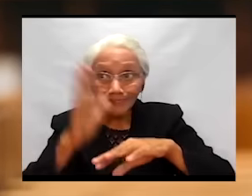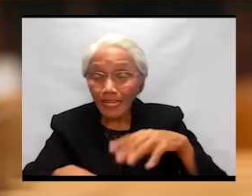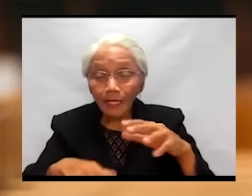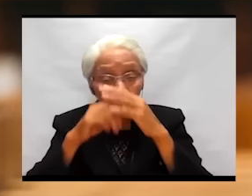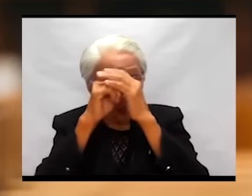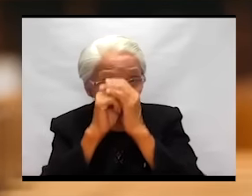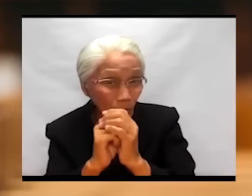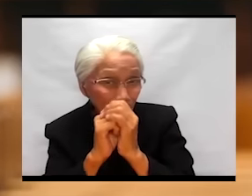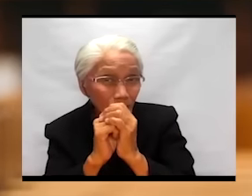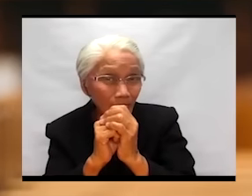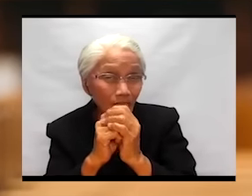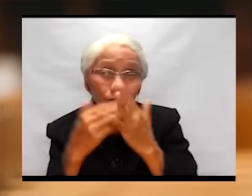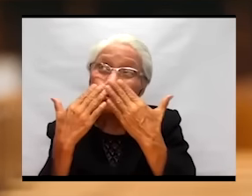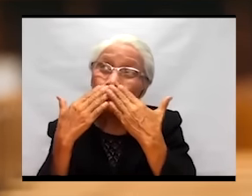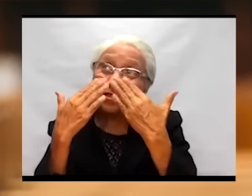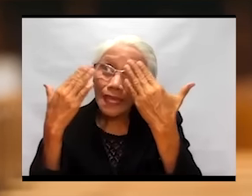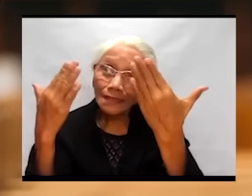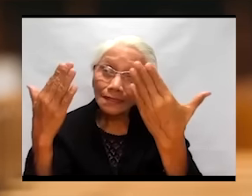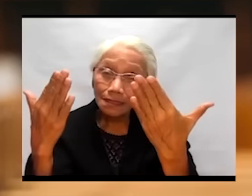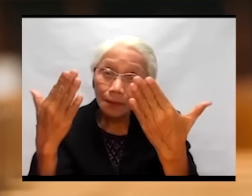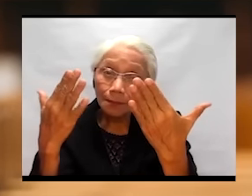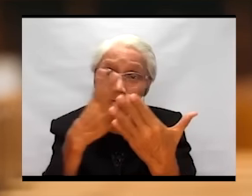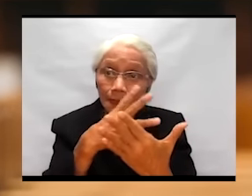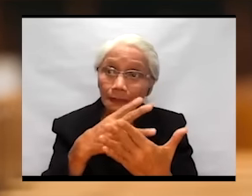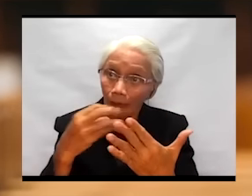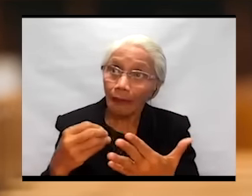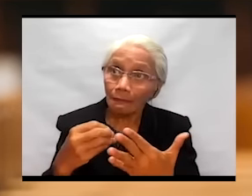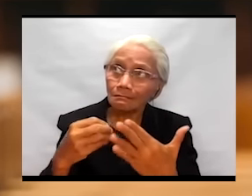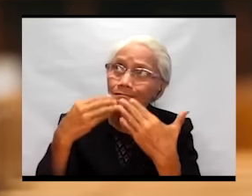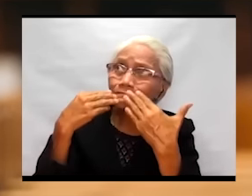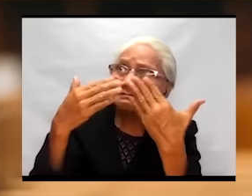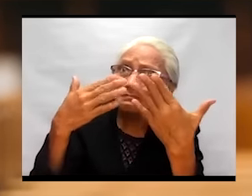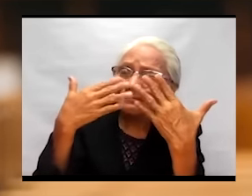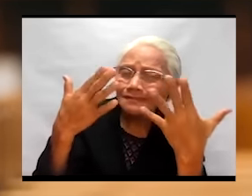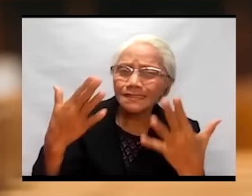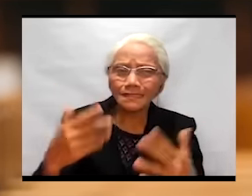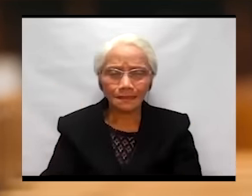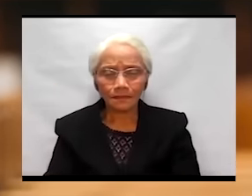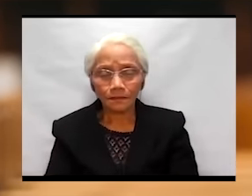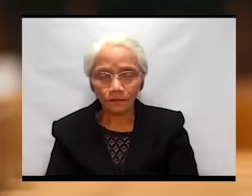and gratitude the true God, we complain.